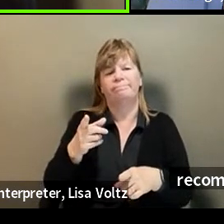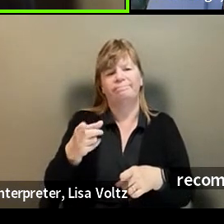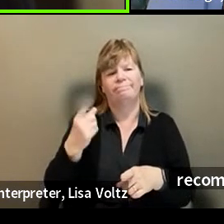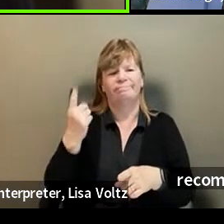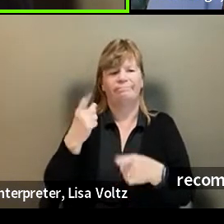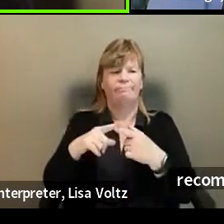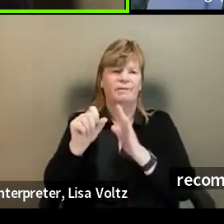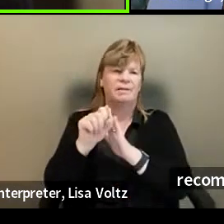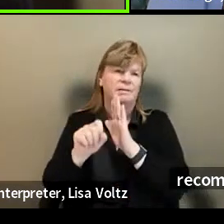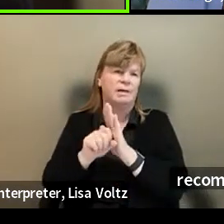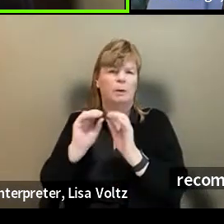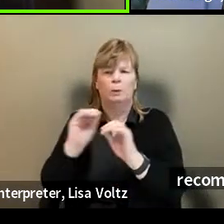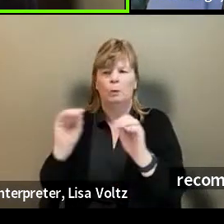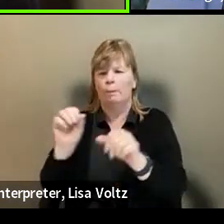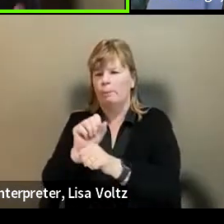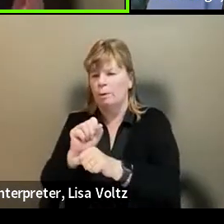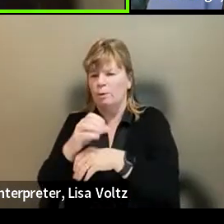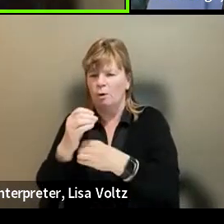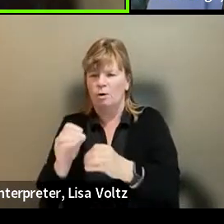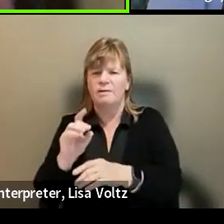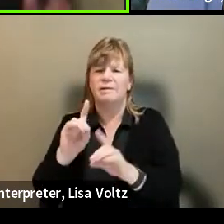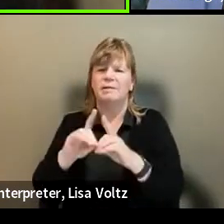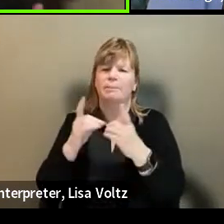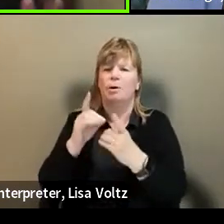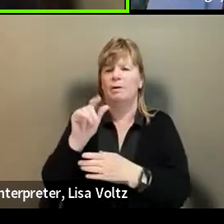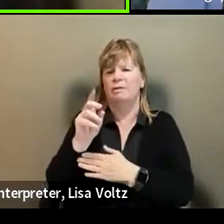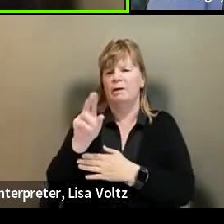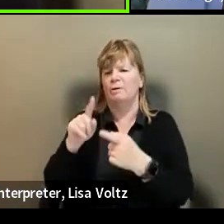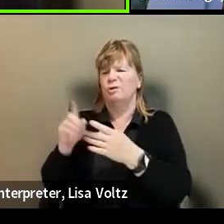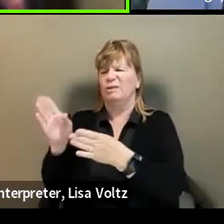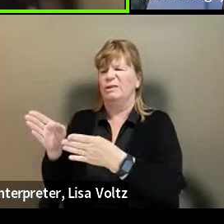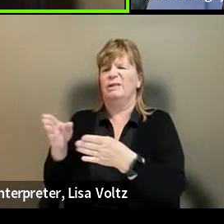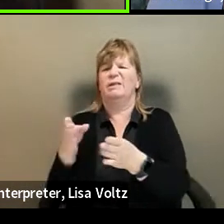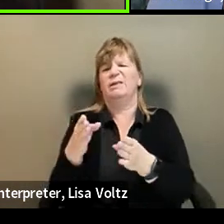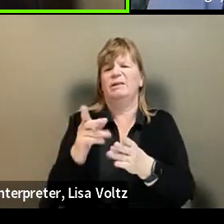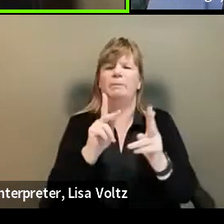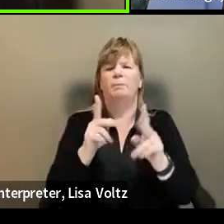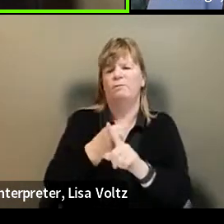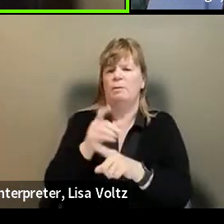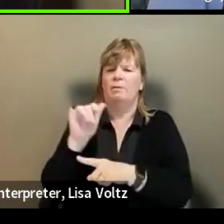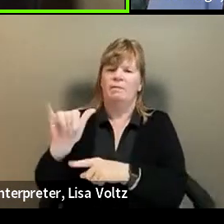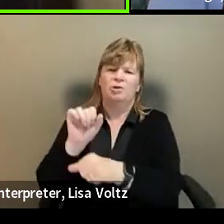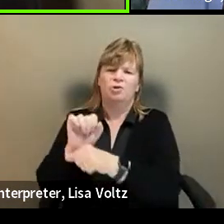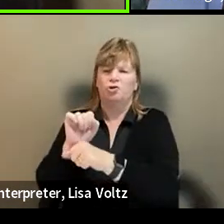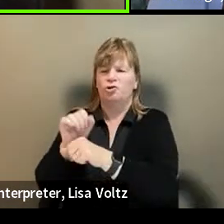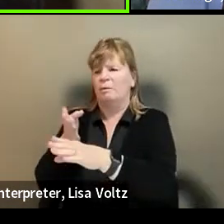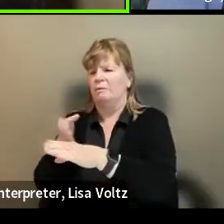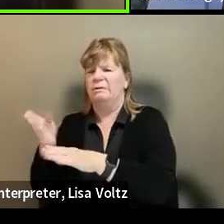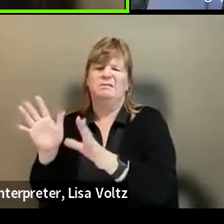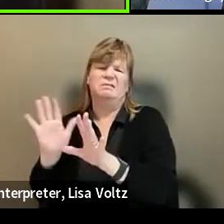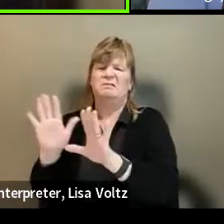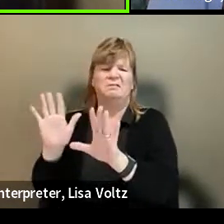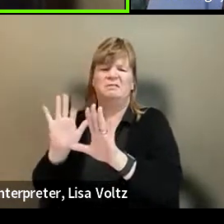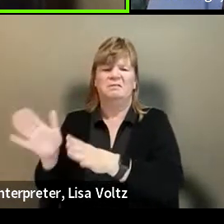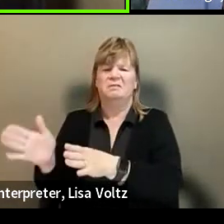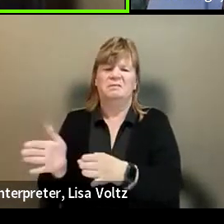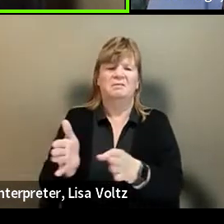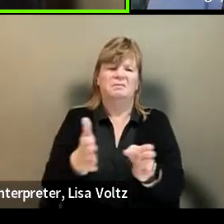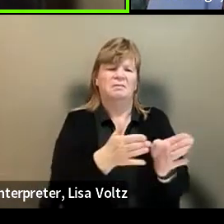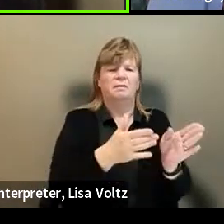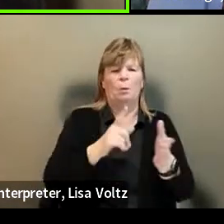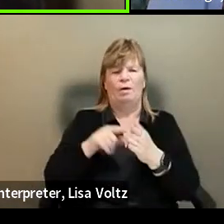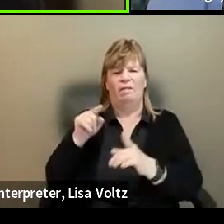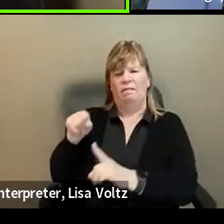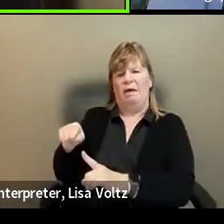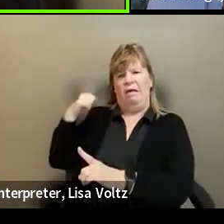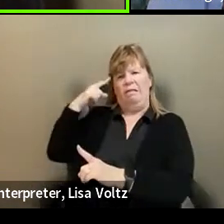a state unemployment office or department of labor sort of steering folks away from particular careers or particular directions based on what they think might